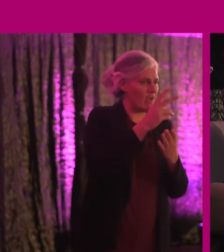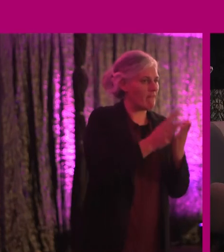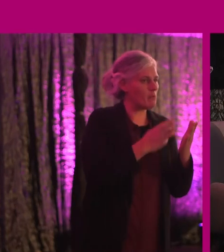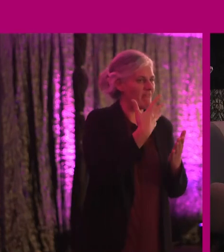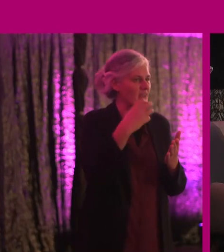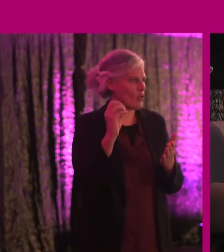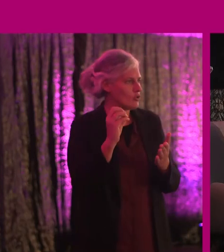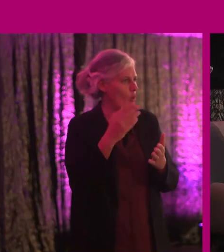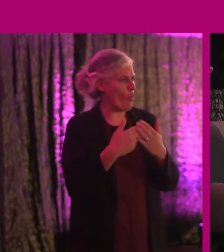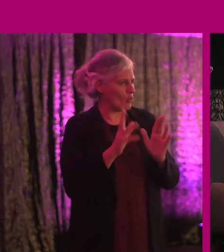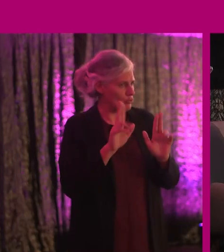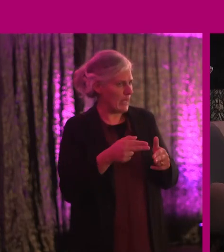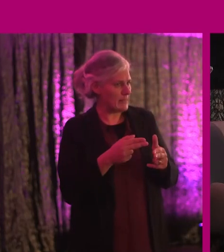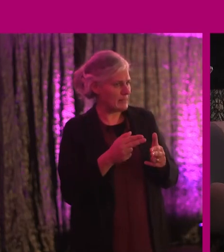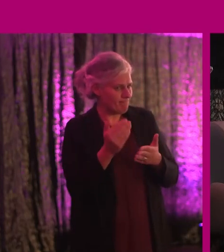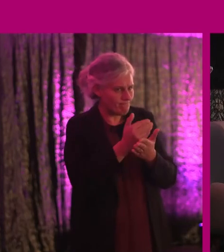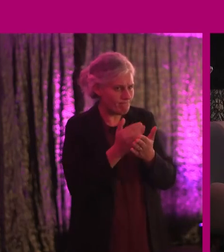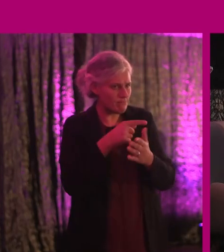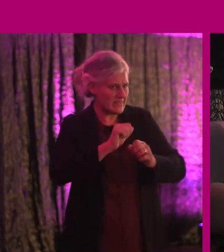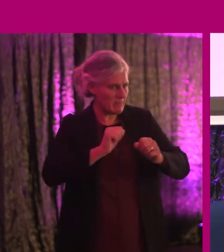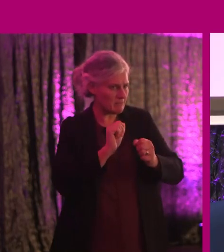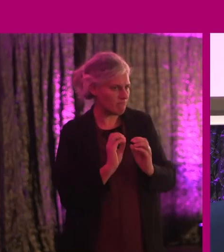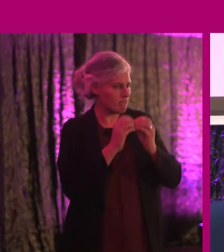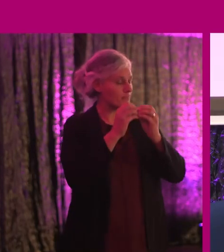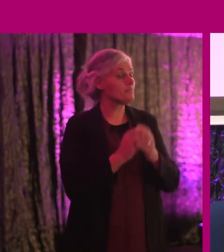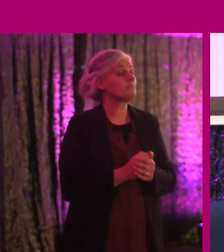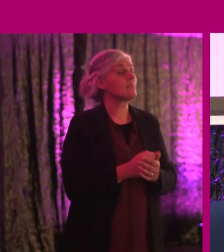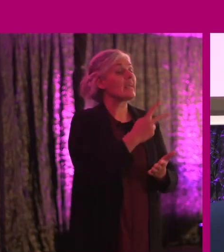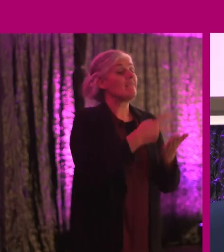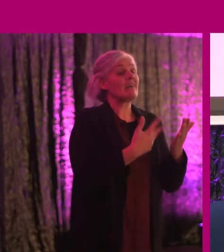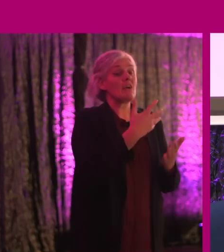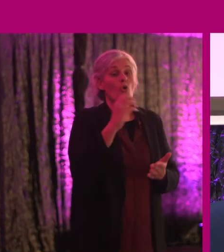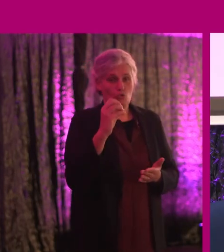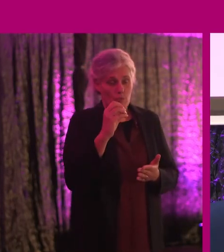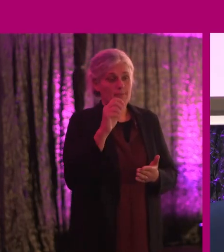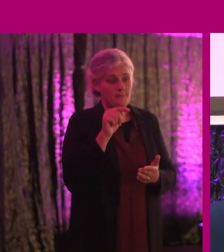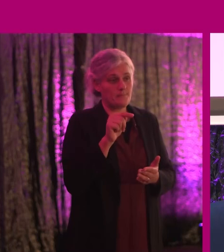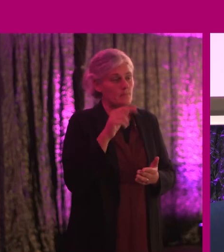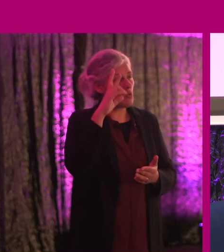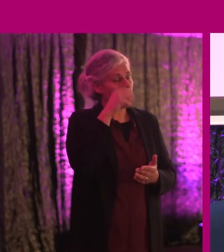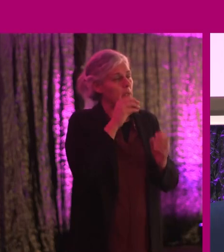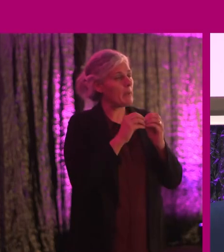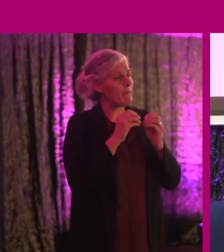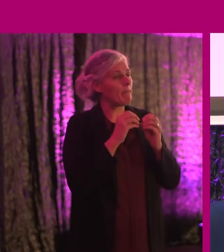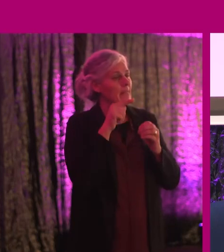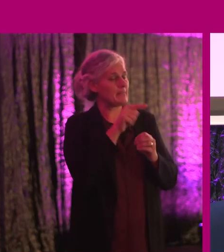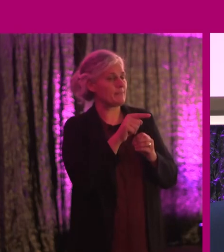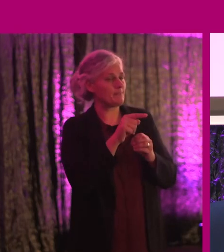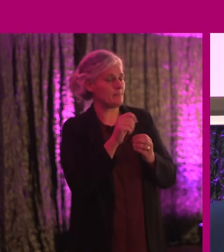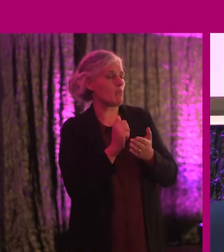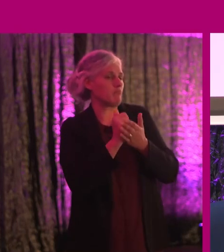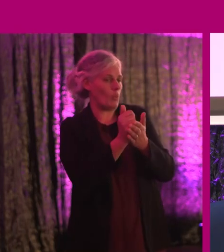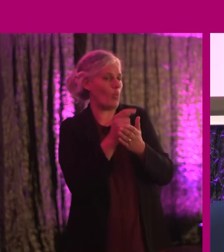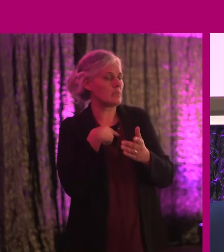have been able to generate in that space? Thank you. Well, first of all, the Valuable 500, I remember when I set up the Ability Awards and we